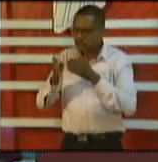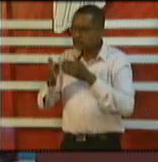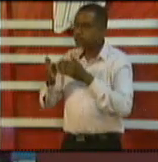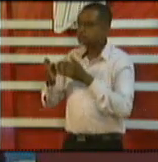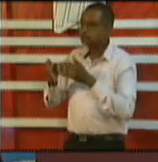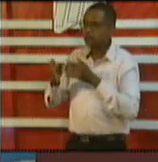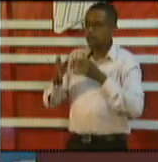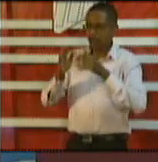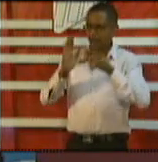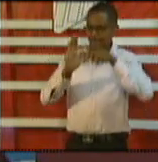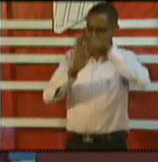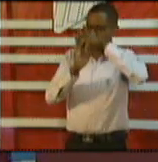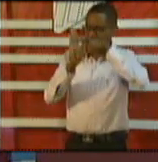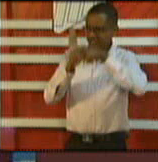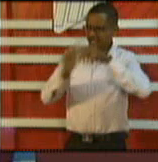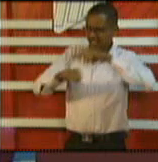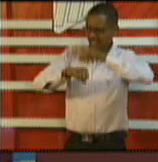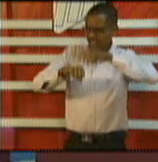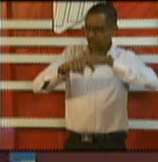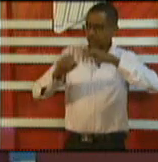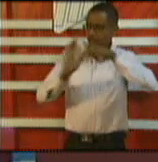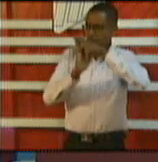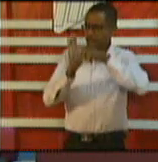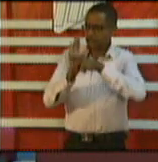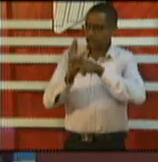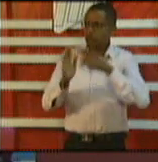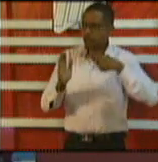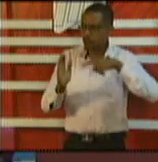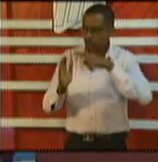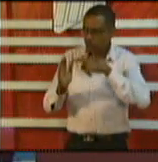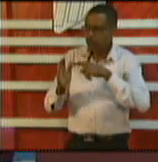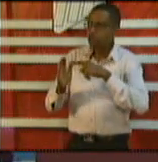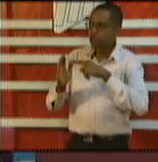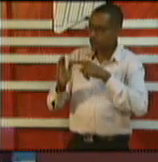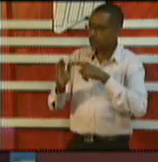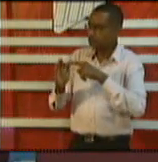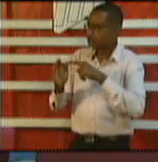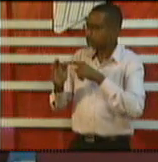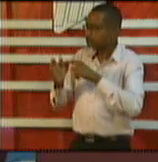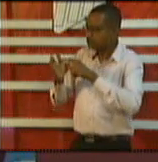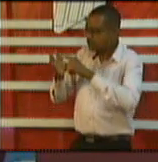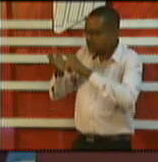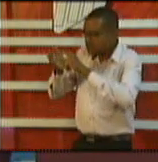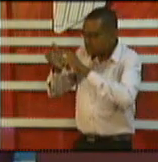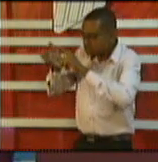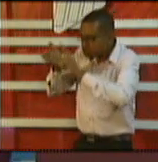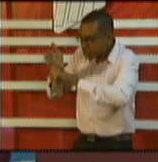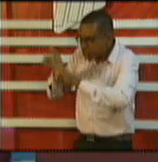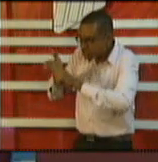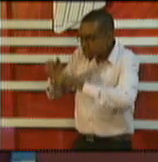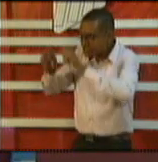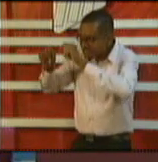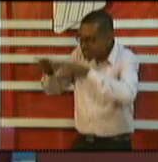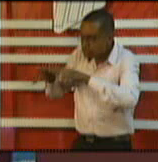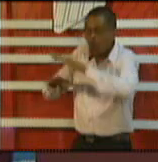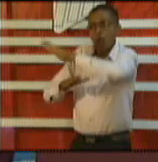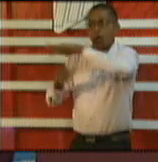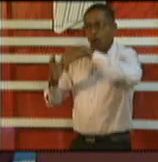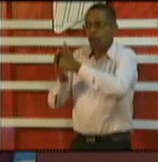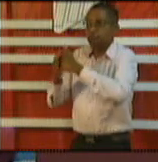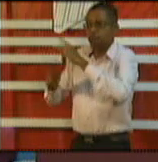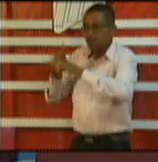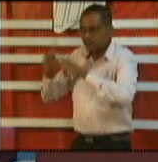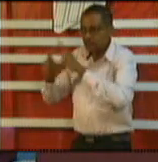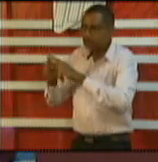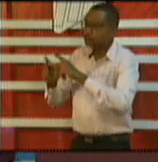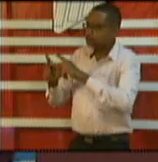policy in place that we test and treat all persons non-nationals included for public health diseases or threats so that is